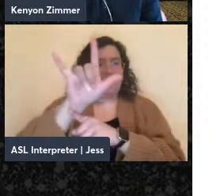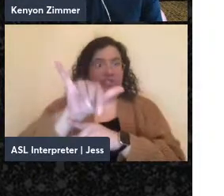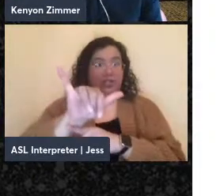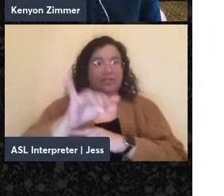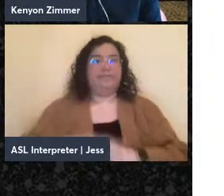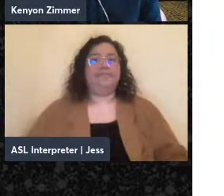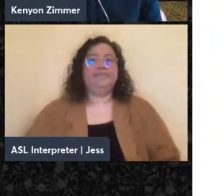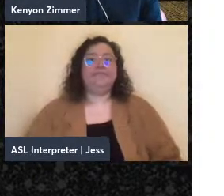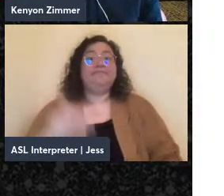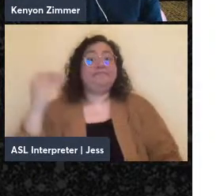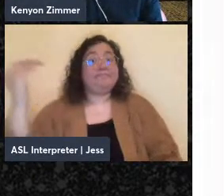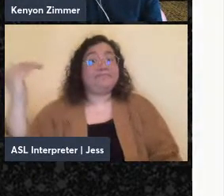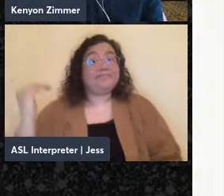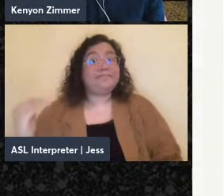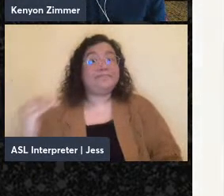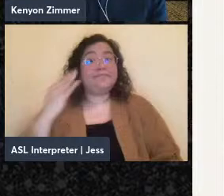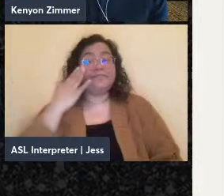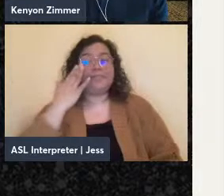Next slide, please.